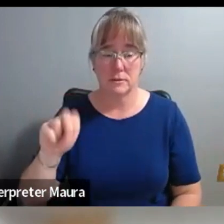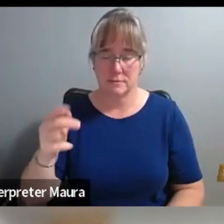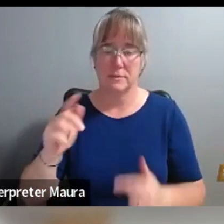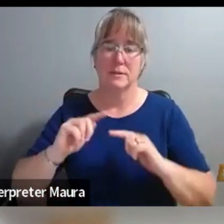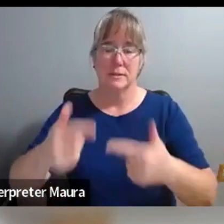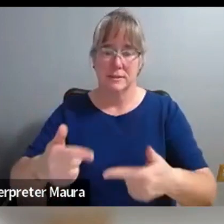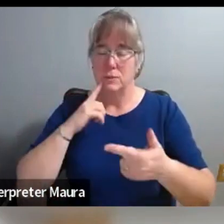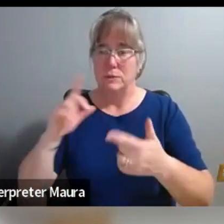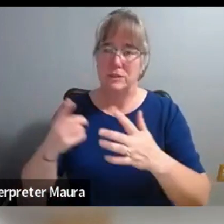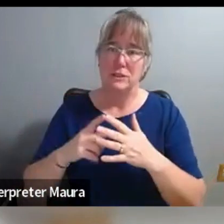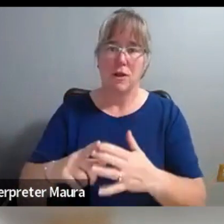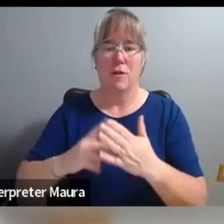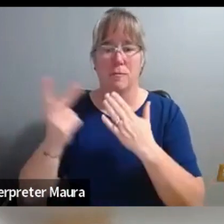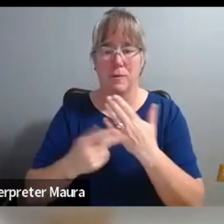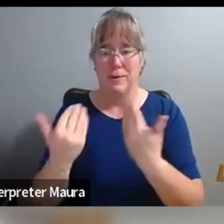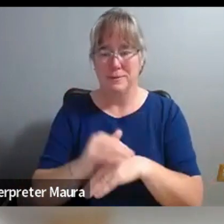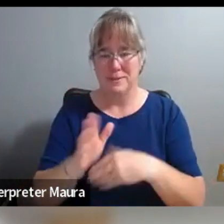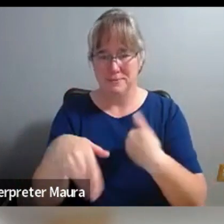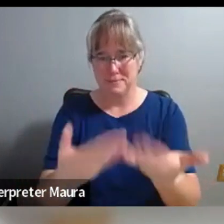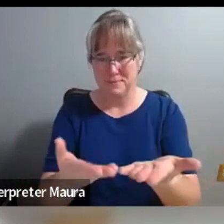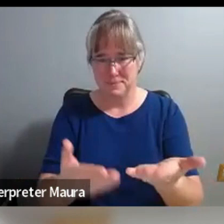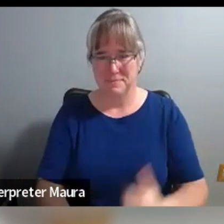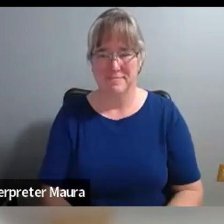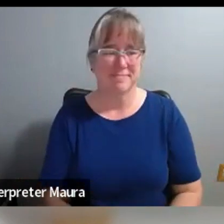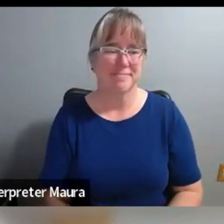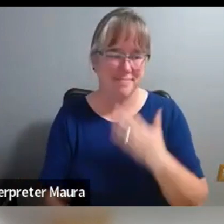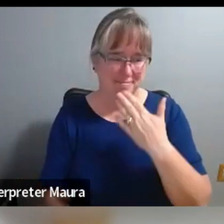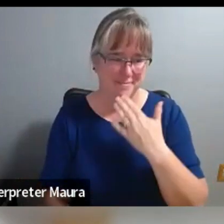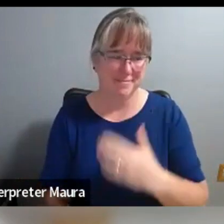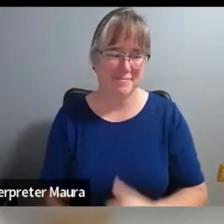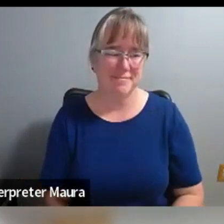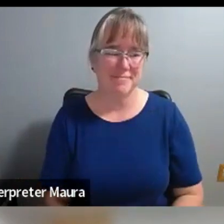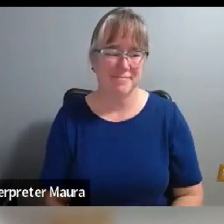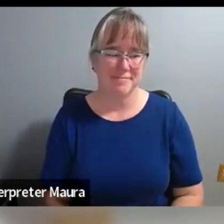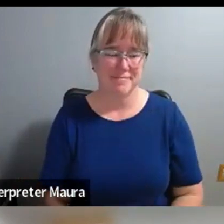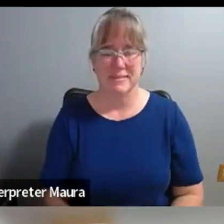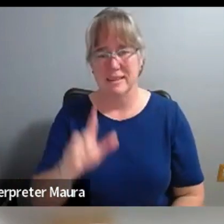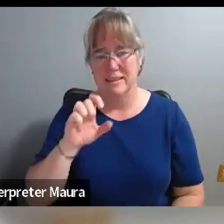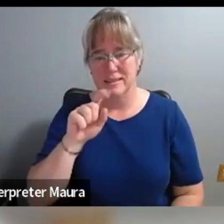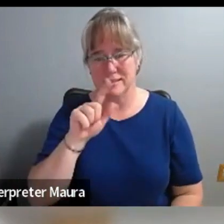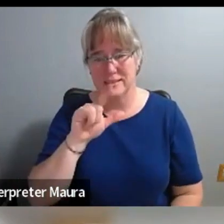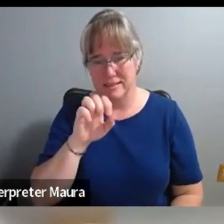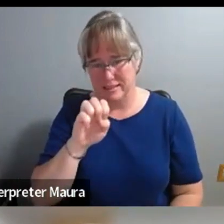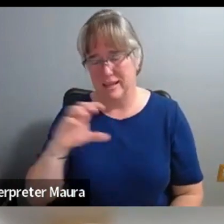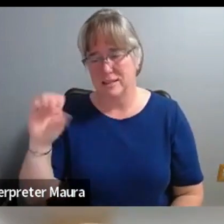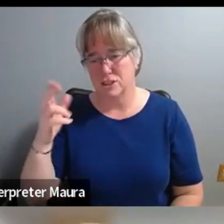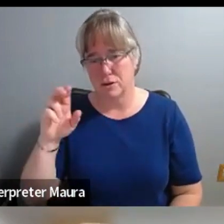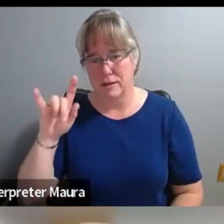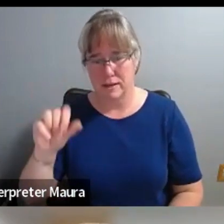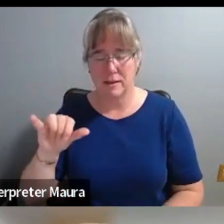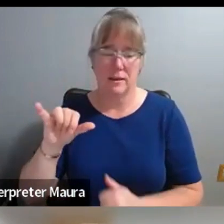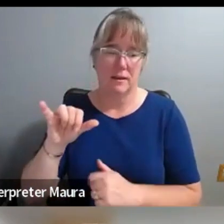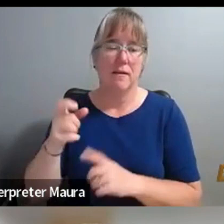off the program portion of this event. Thank you, Leslie and Charity. On behalf of Nelson Atkins